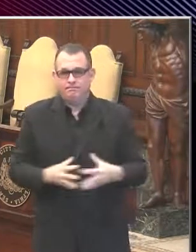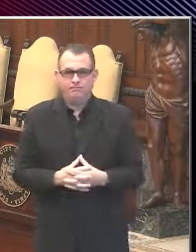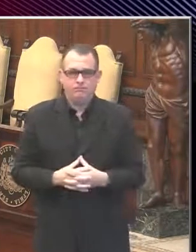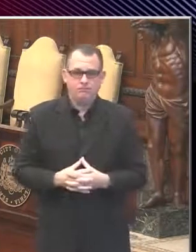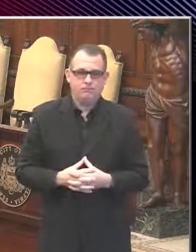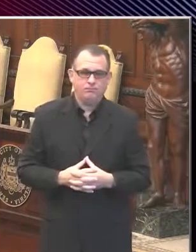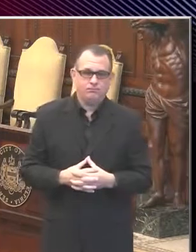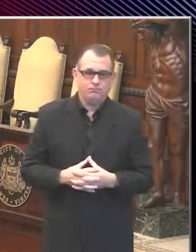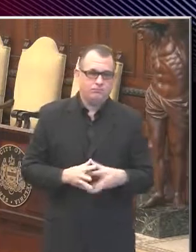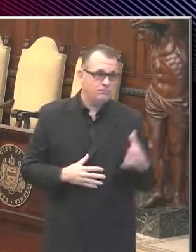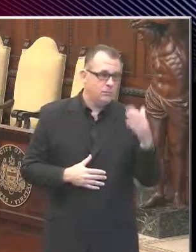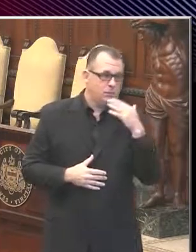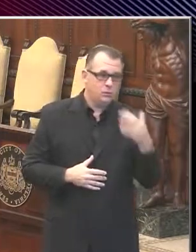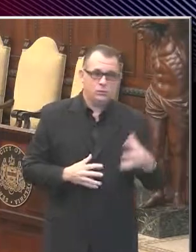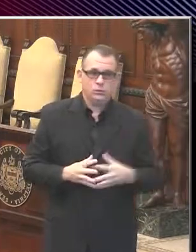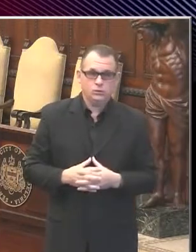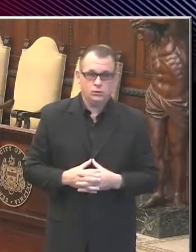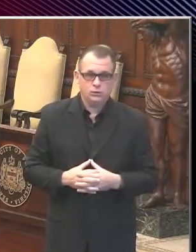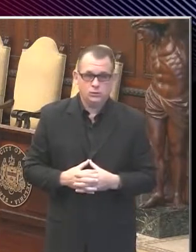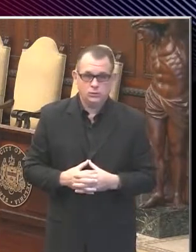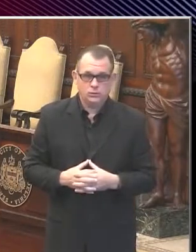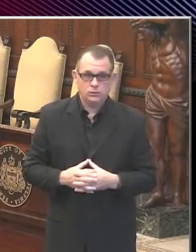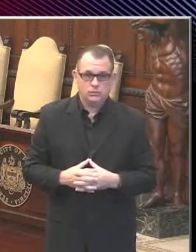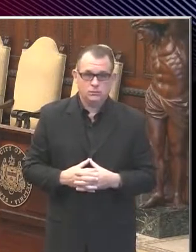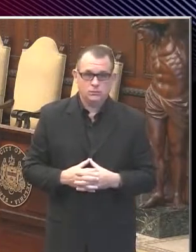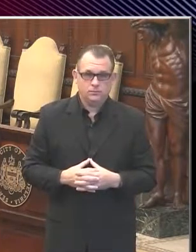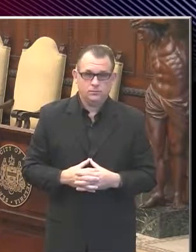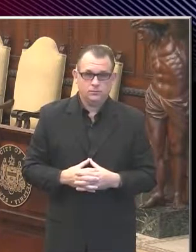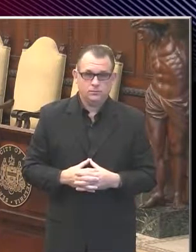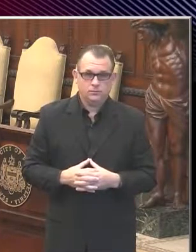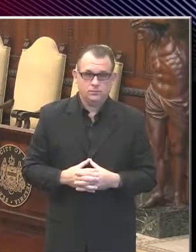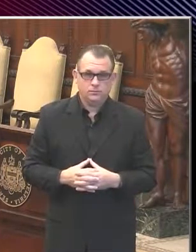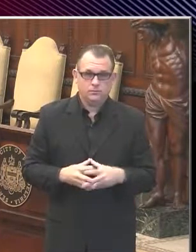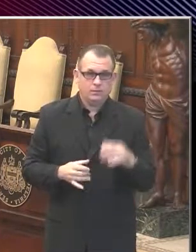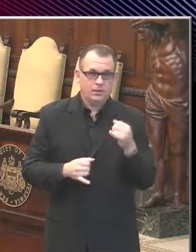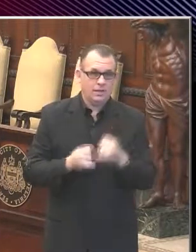All right. Thank you, Rudy. And, uh, this is the last call for questions.